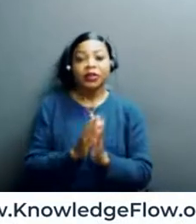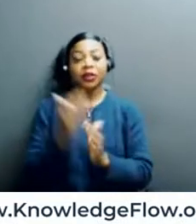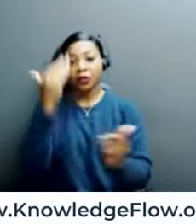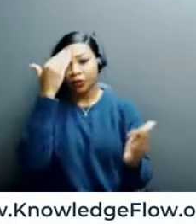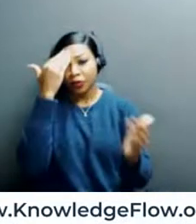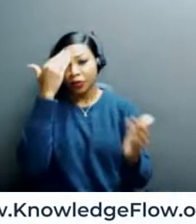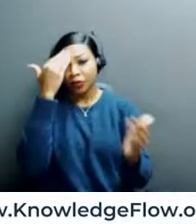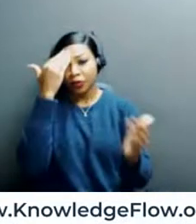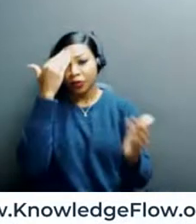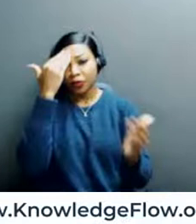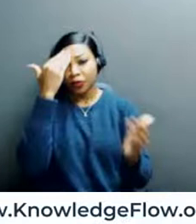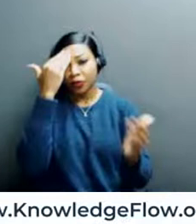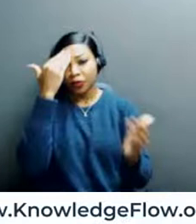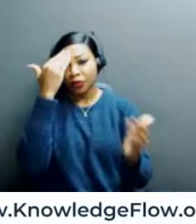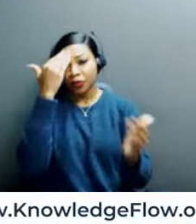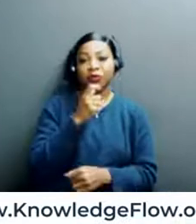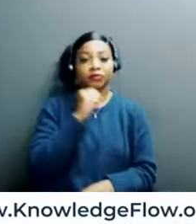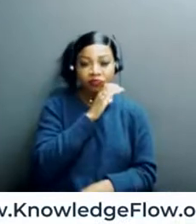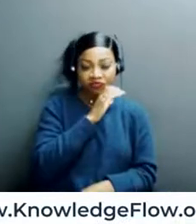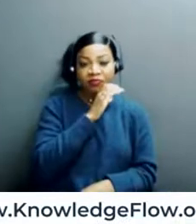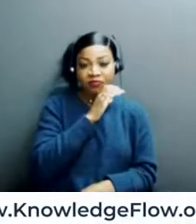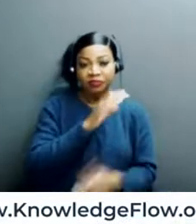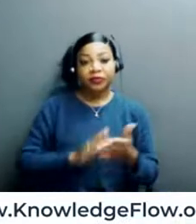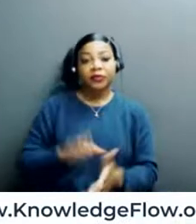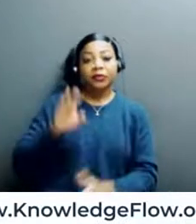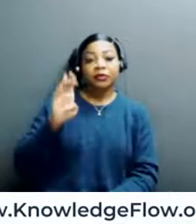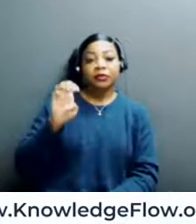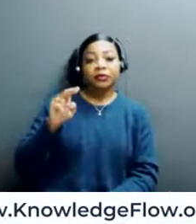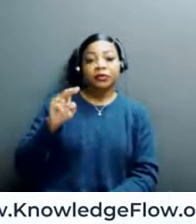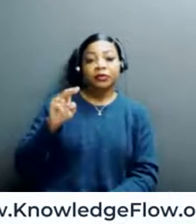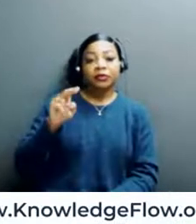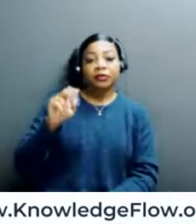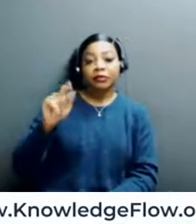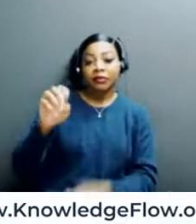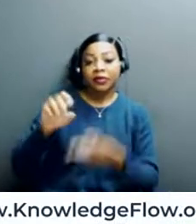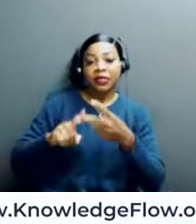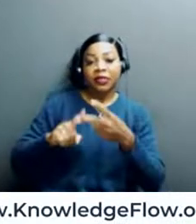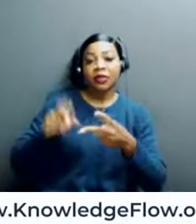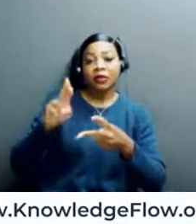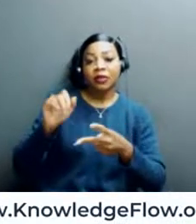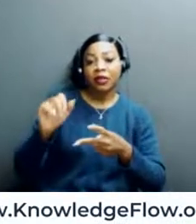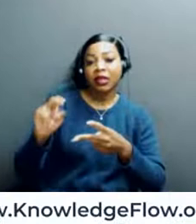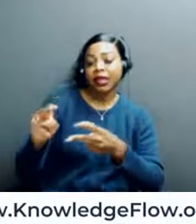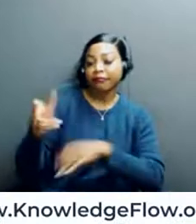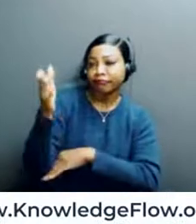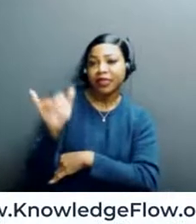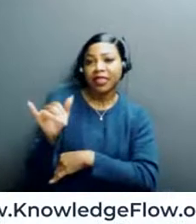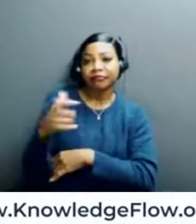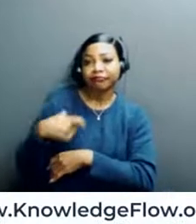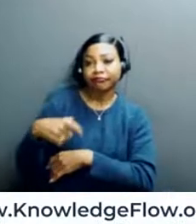So we're really thrilled to have Benedict and Ray Ann speak at the event. And in particular,